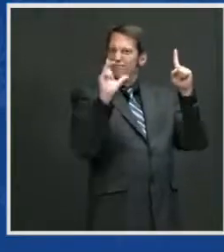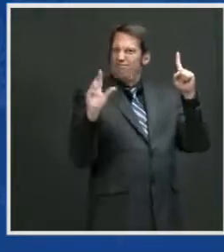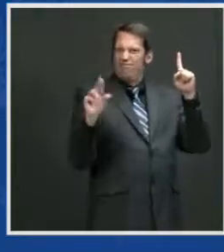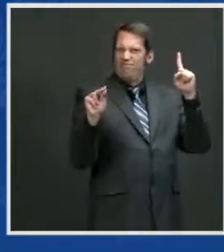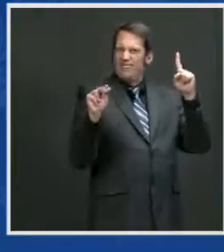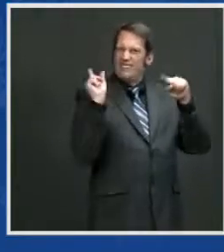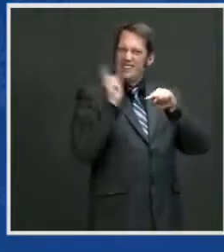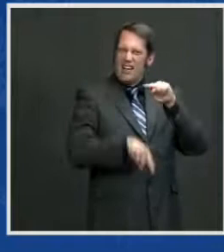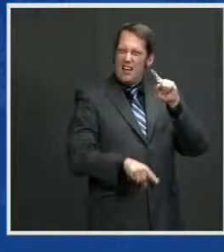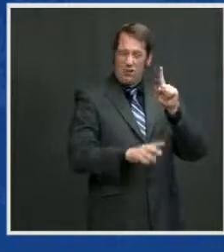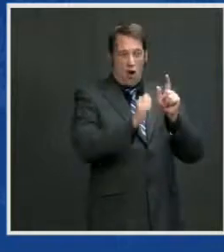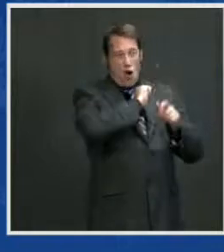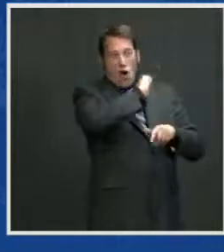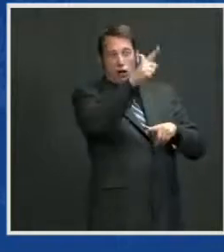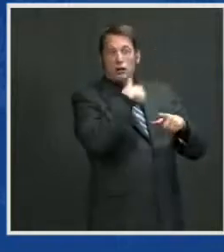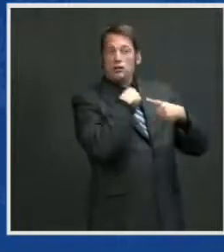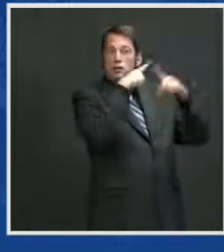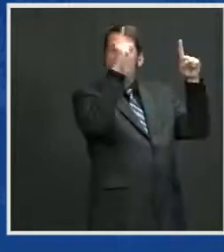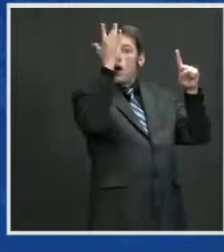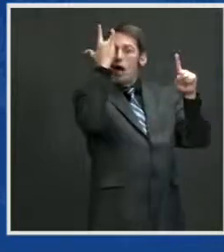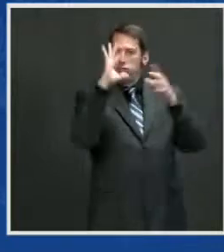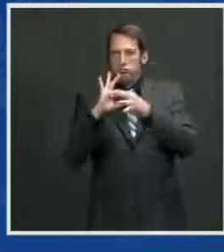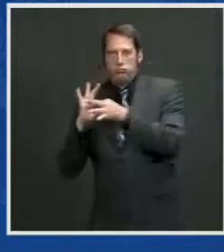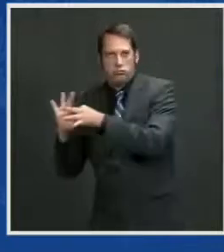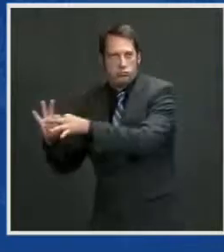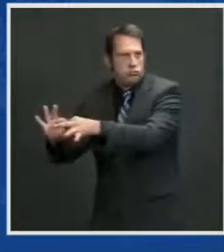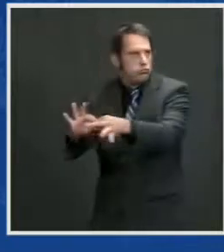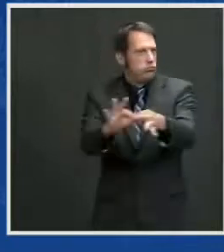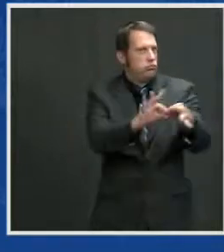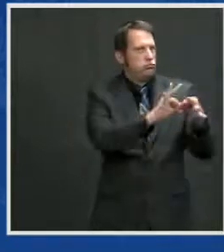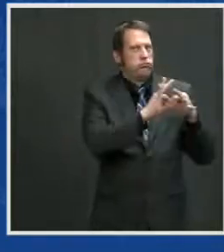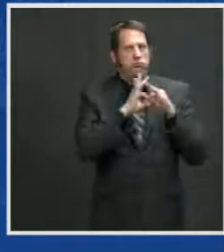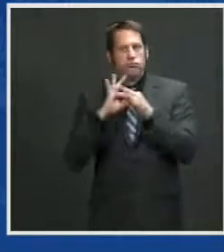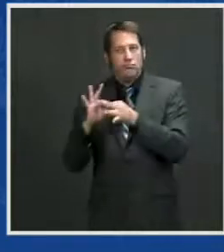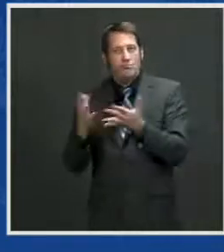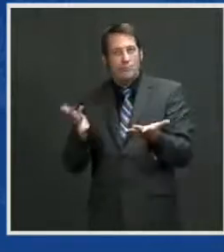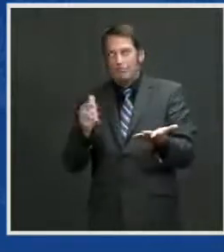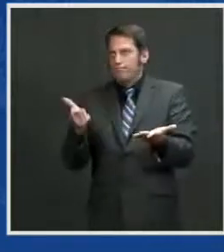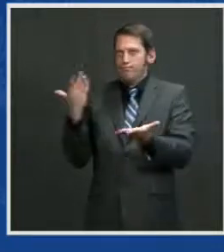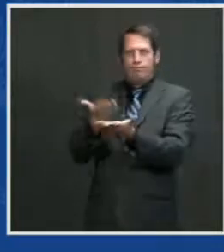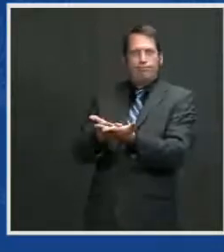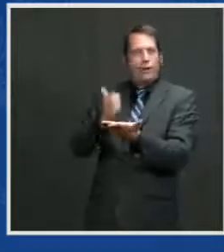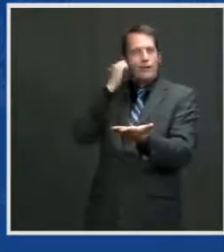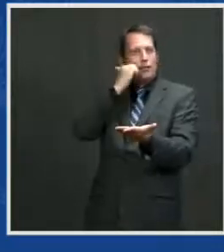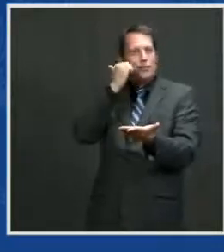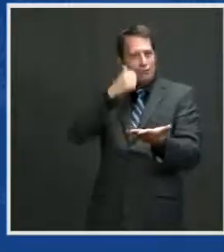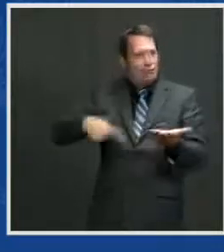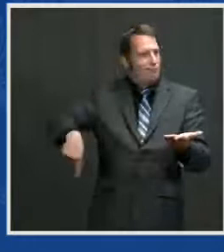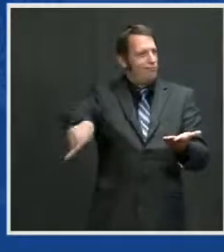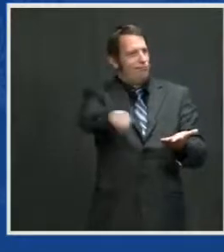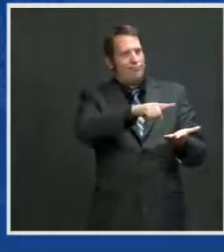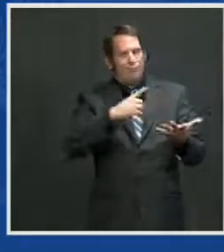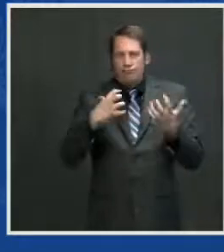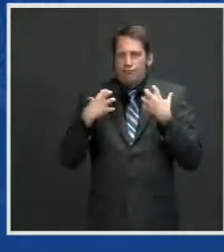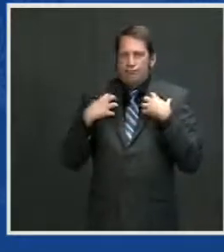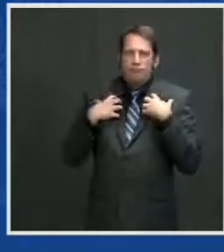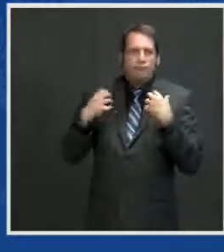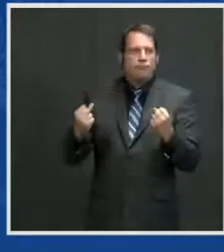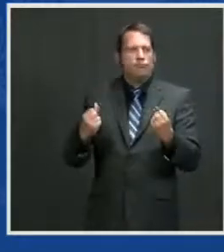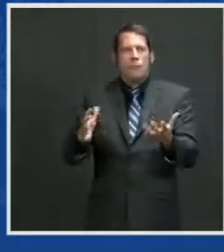You're proof of that. You're proof of that every single day. Your bravery, your decency, your honor,